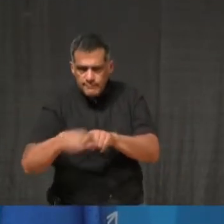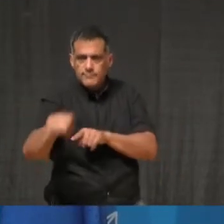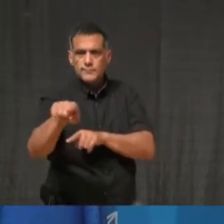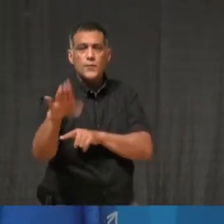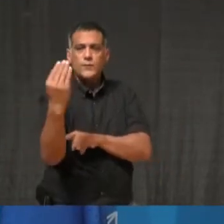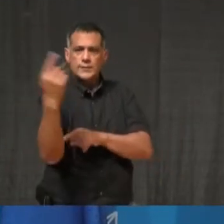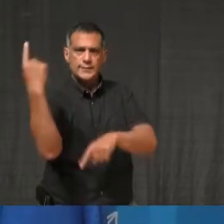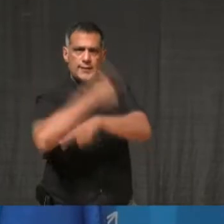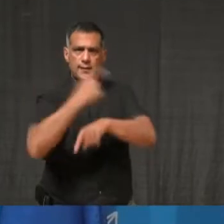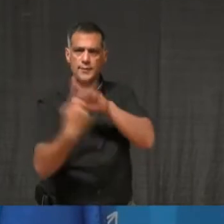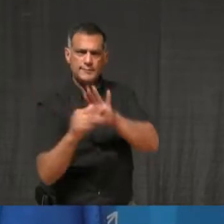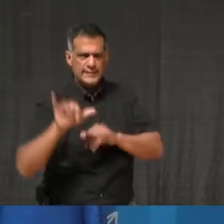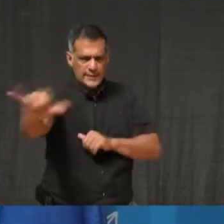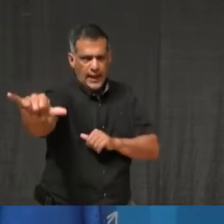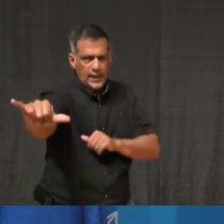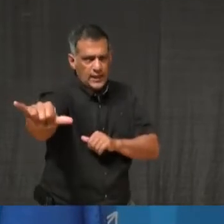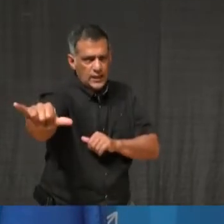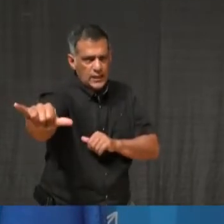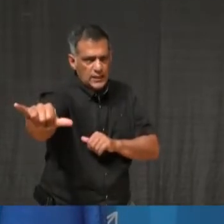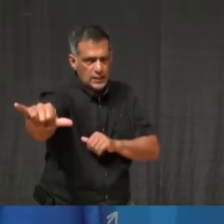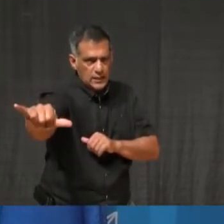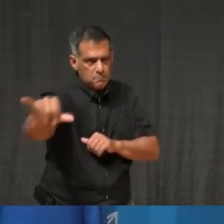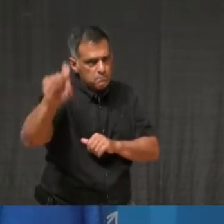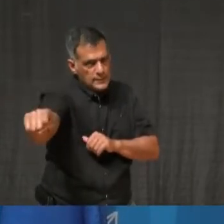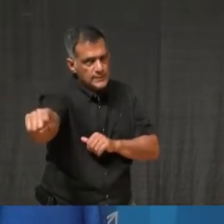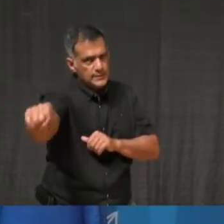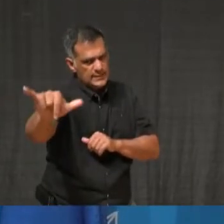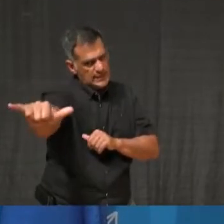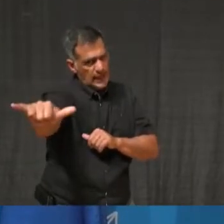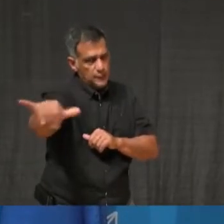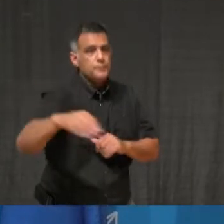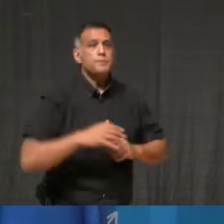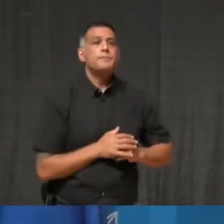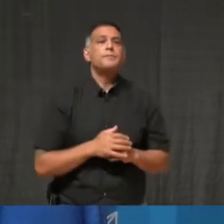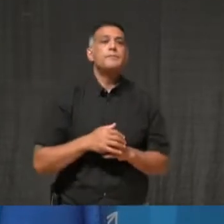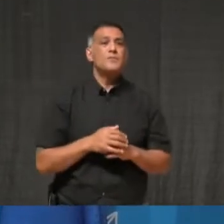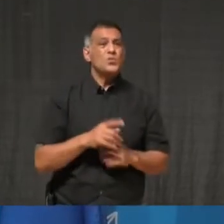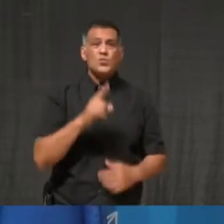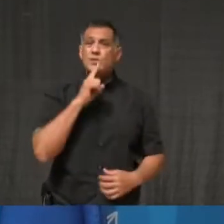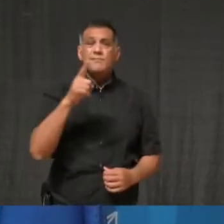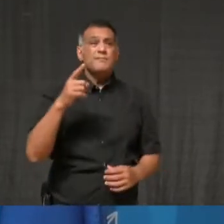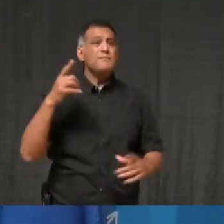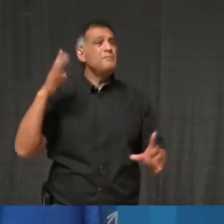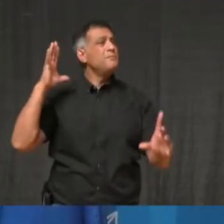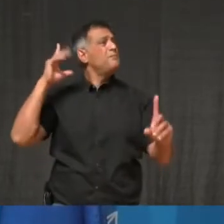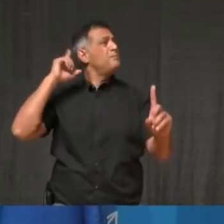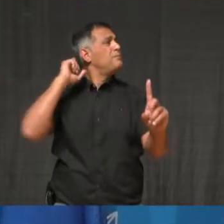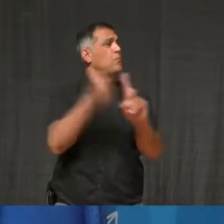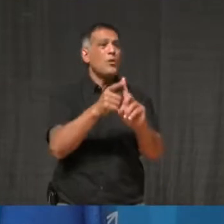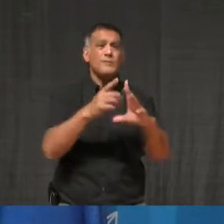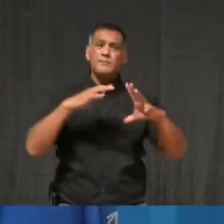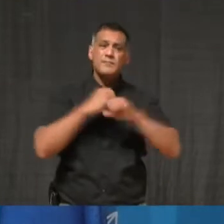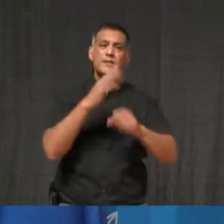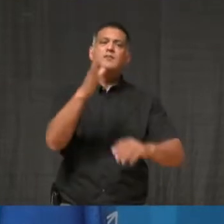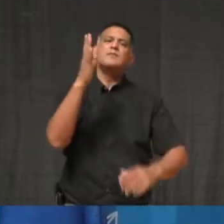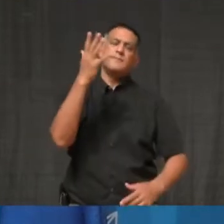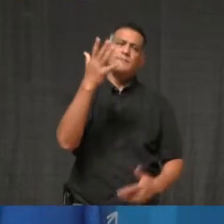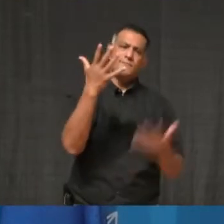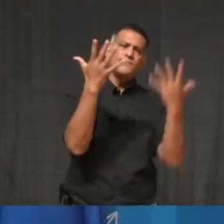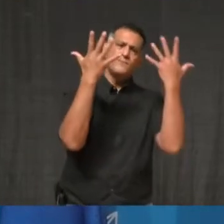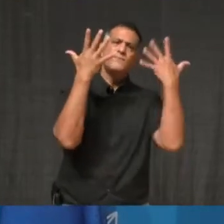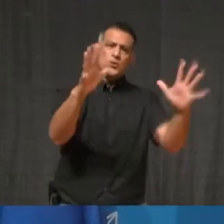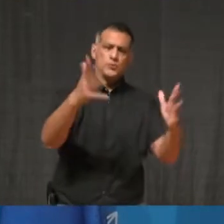We must stop coming together. If we do not meet, the disease cannot spread.